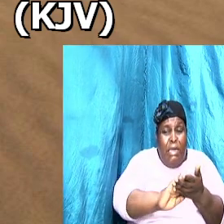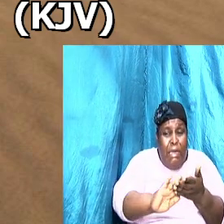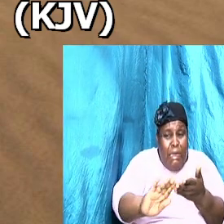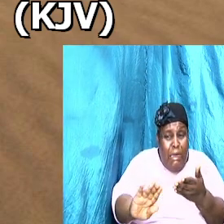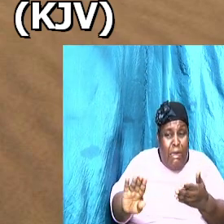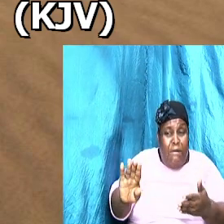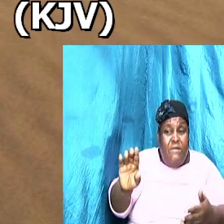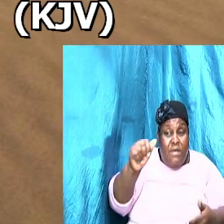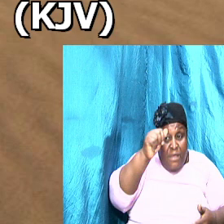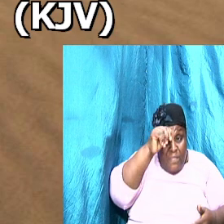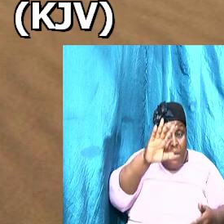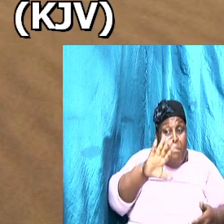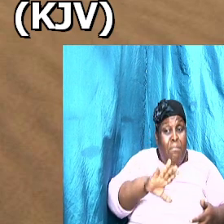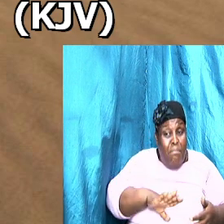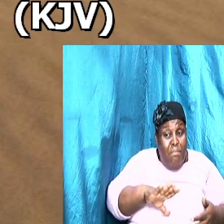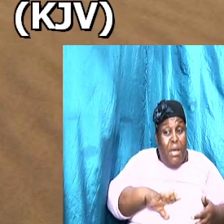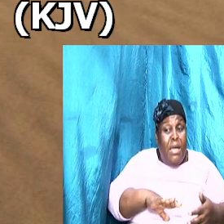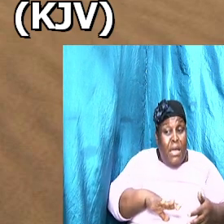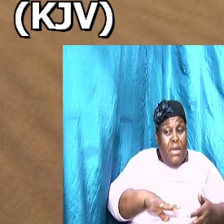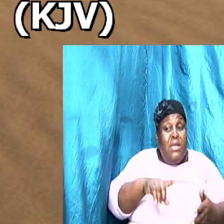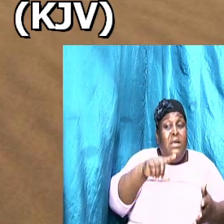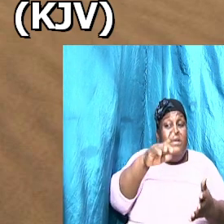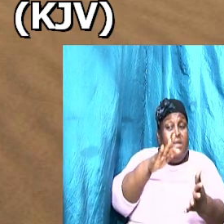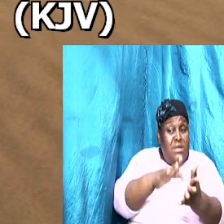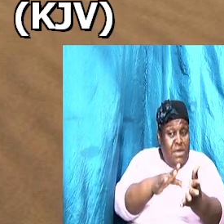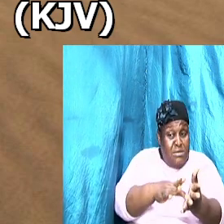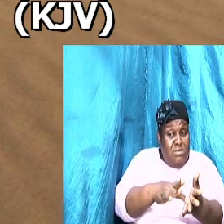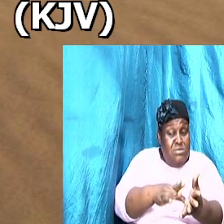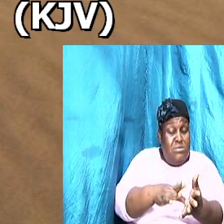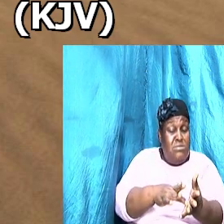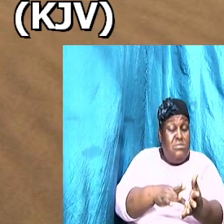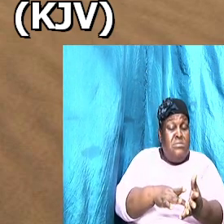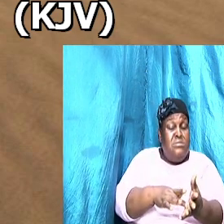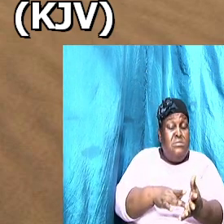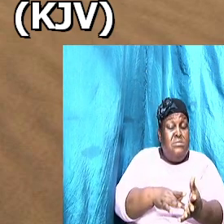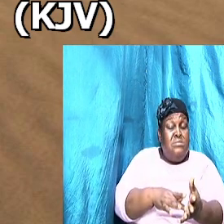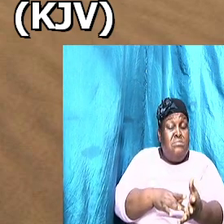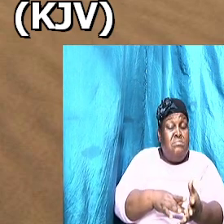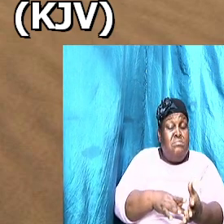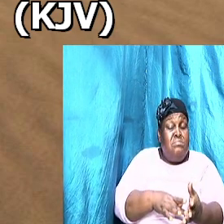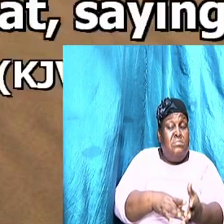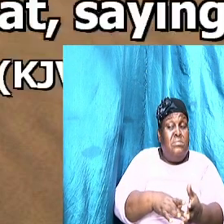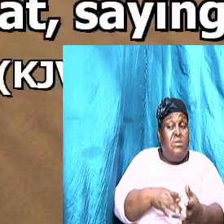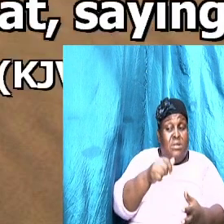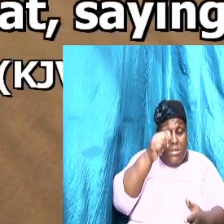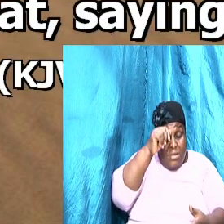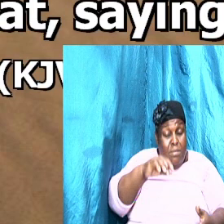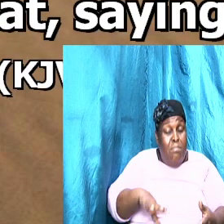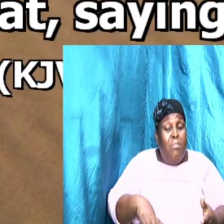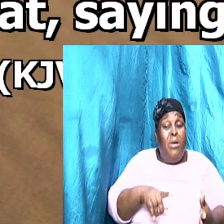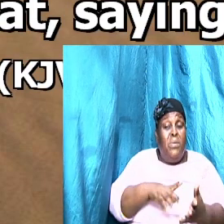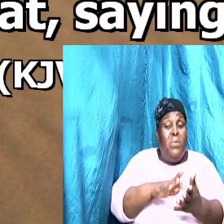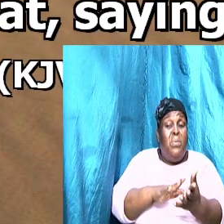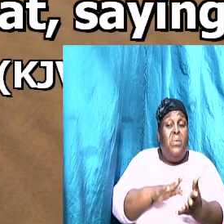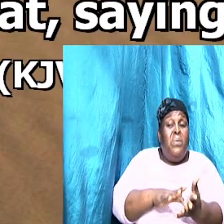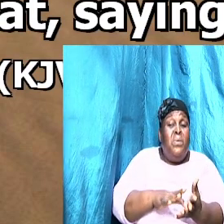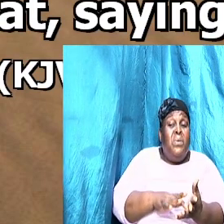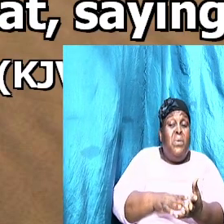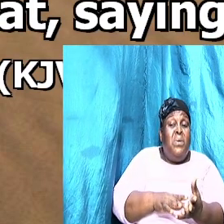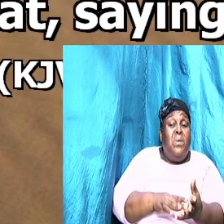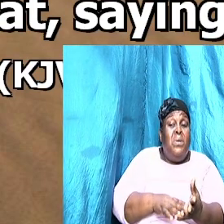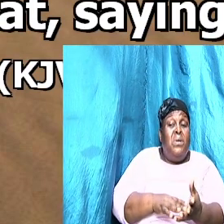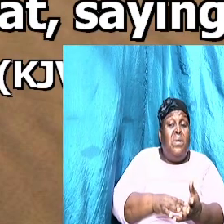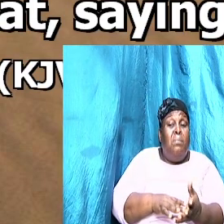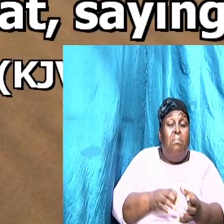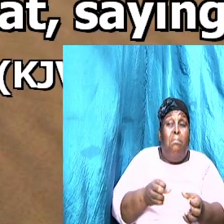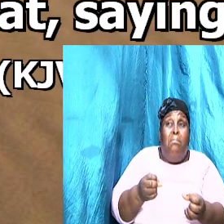debt. It's a whole heap of money he would have had for that gentleman, you know, to the extent that he would have pay it. He would have had to sell him the man